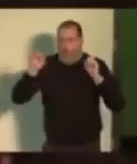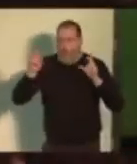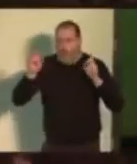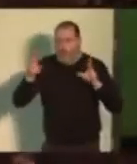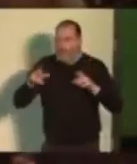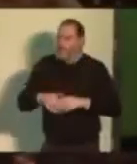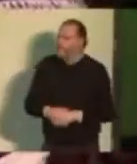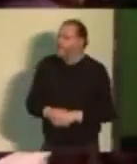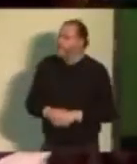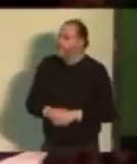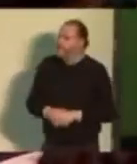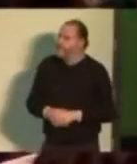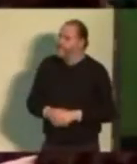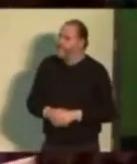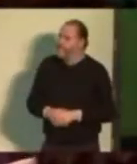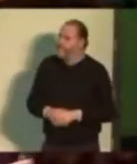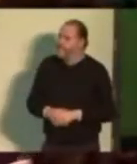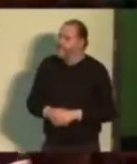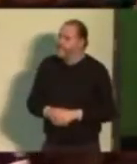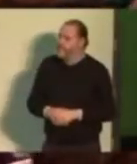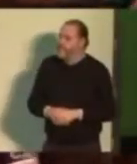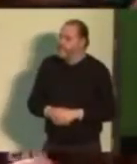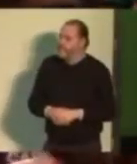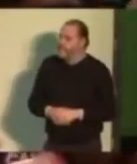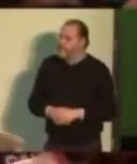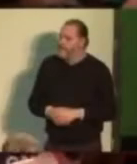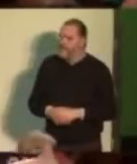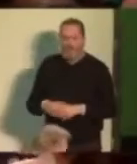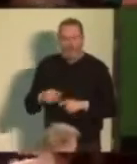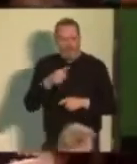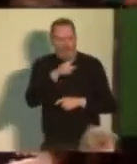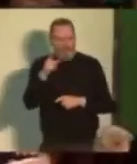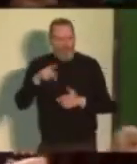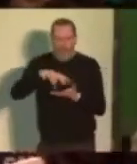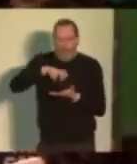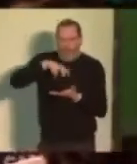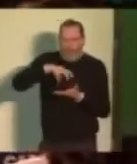Now, everyone's getting very excited.